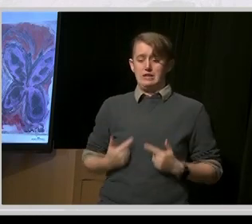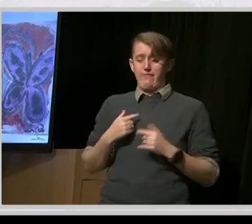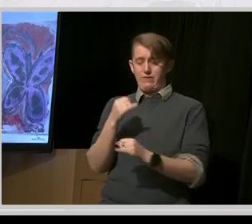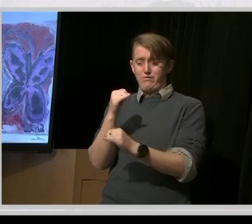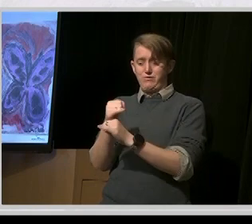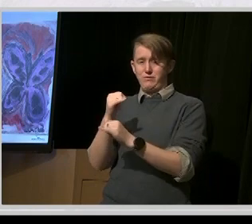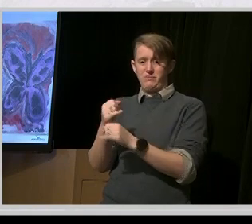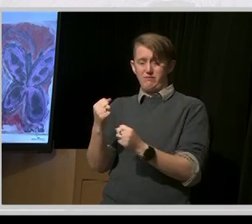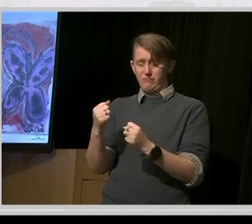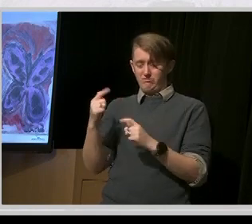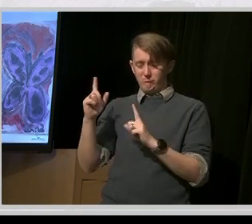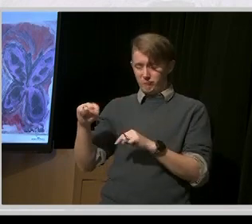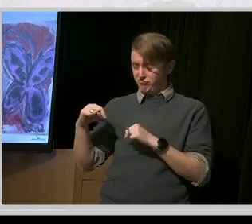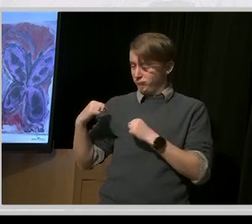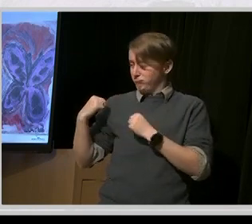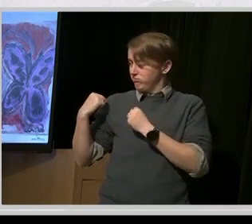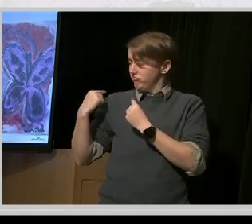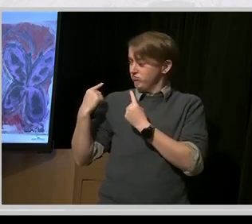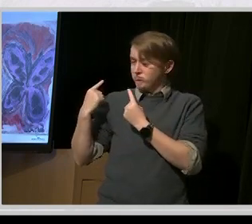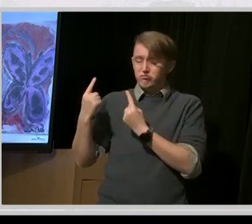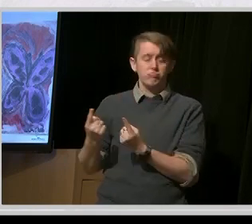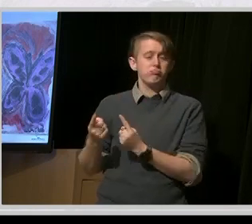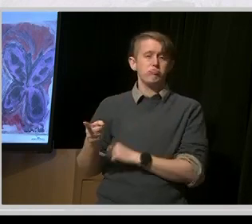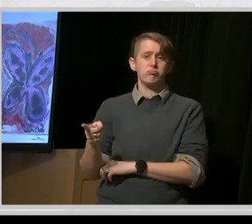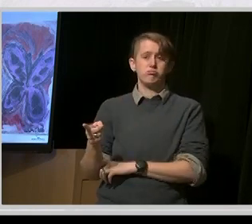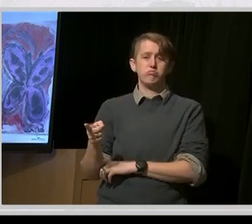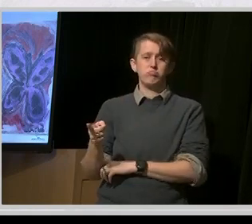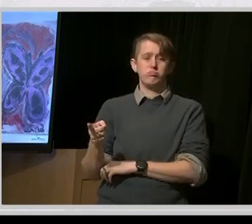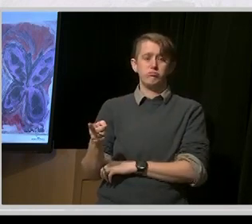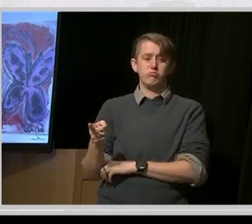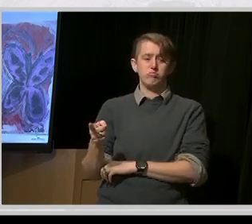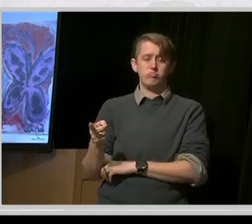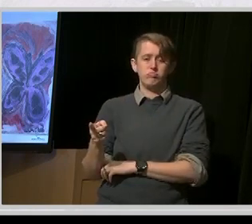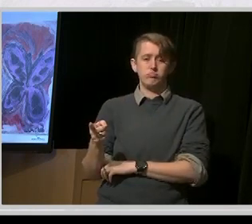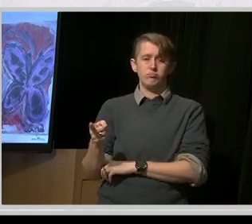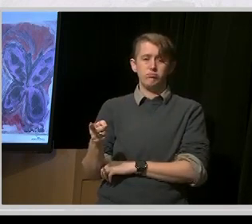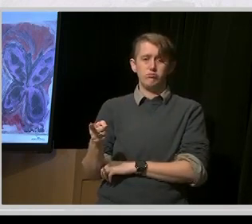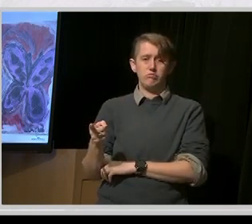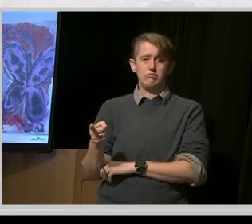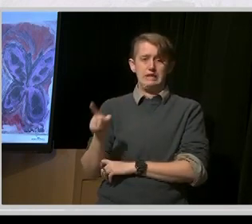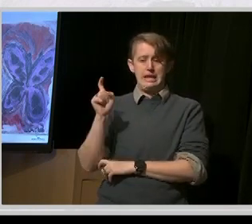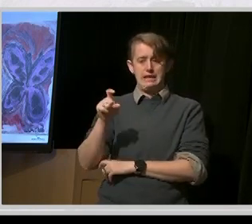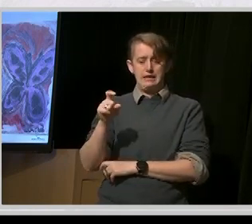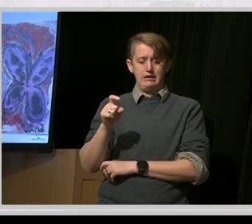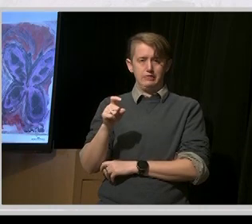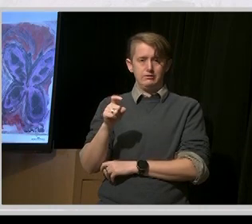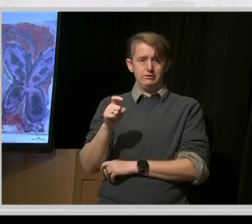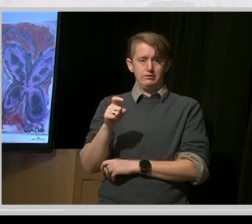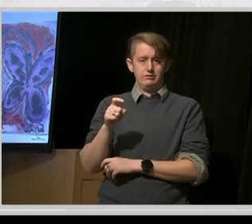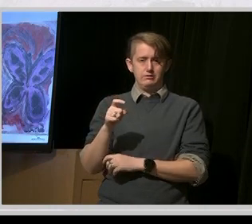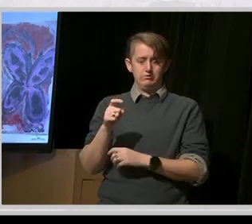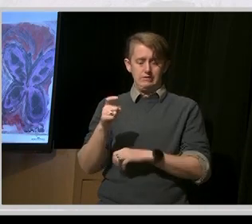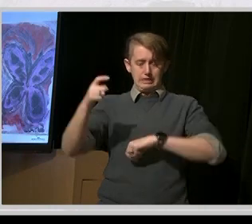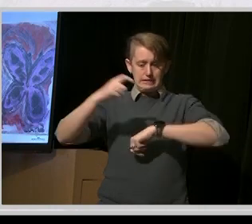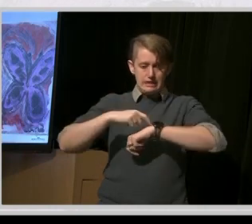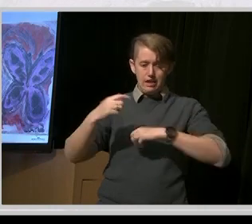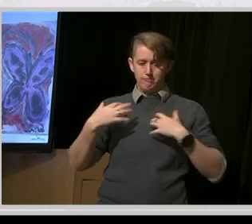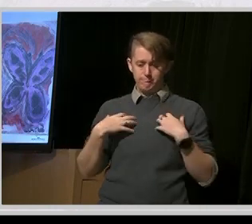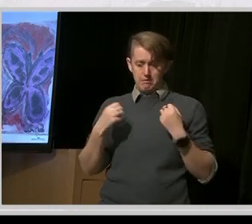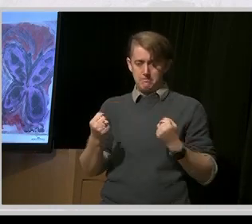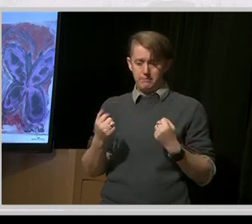long time, need to feel the sense of self-worth and empowerment.